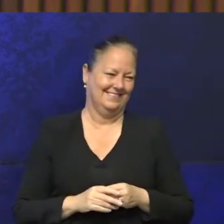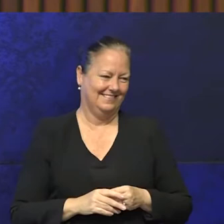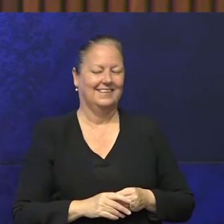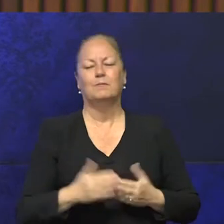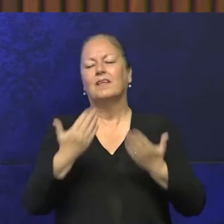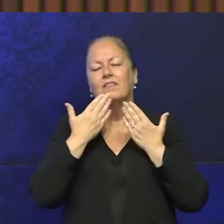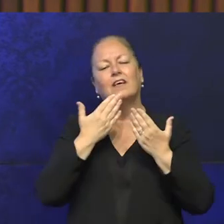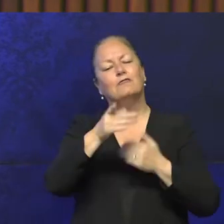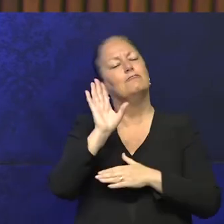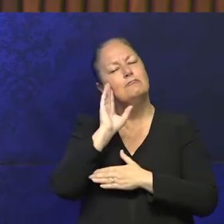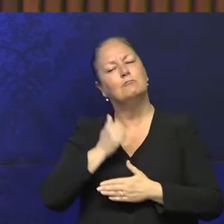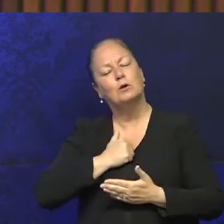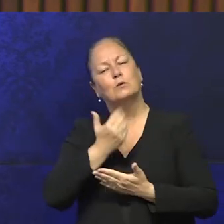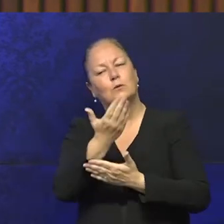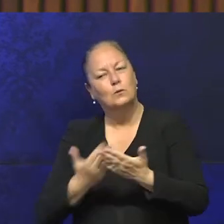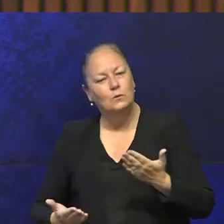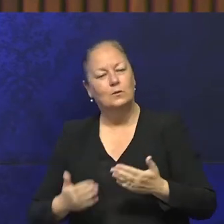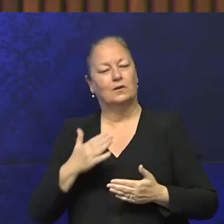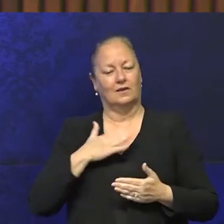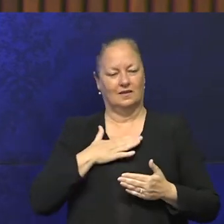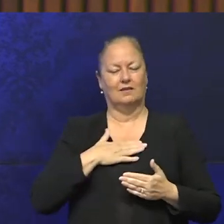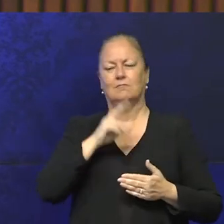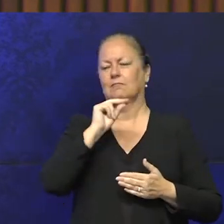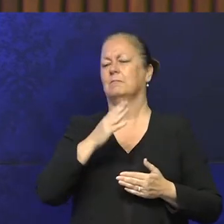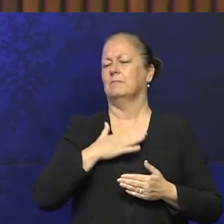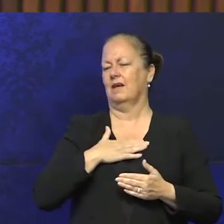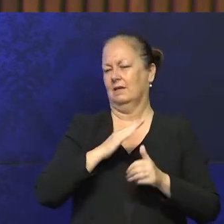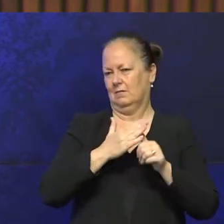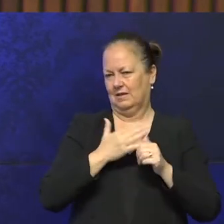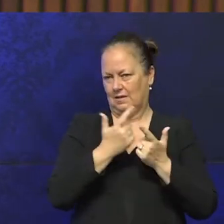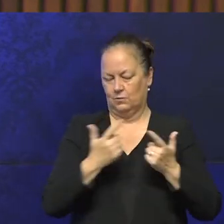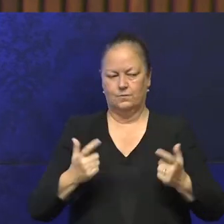thank you to listen to my story, in our Wurrung language, meaning